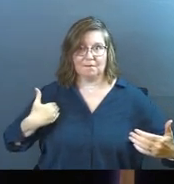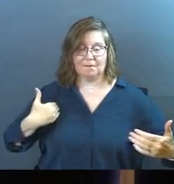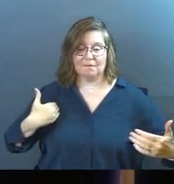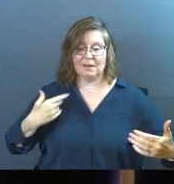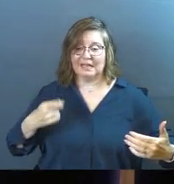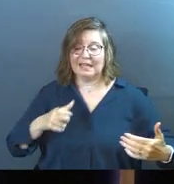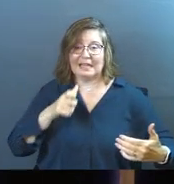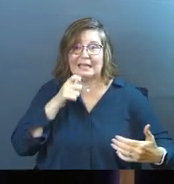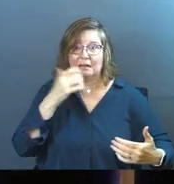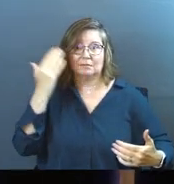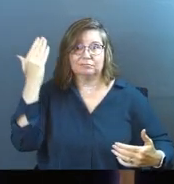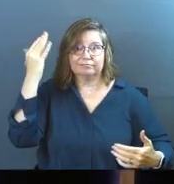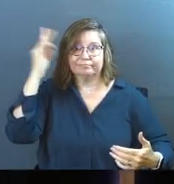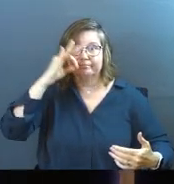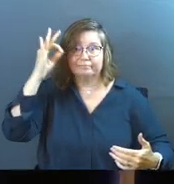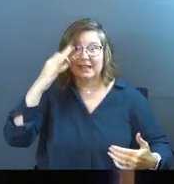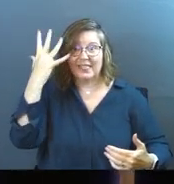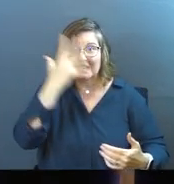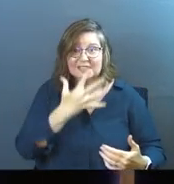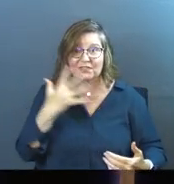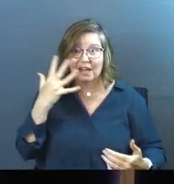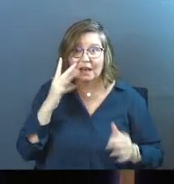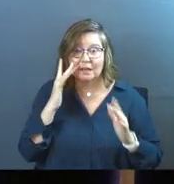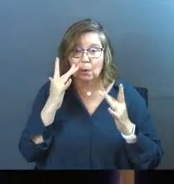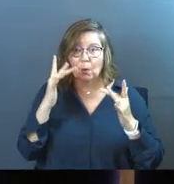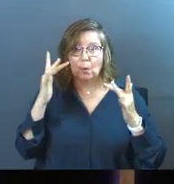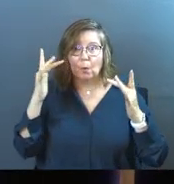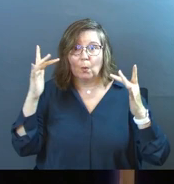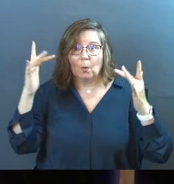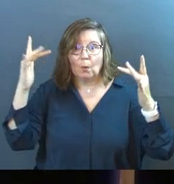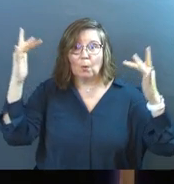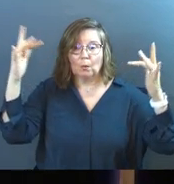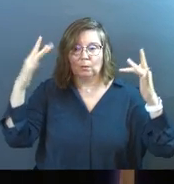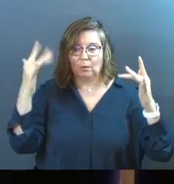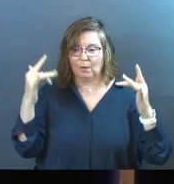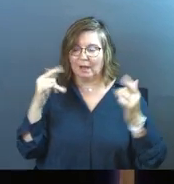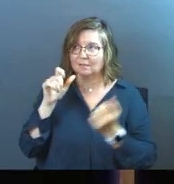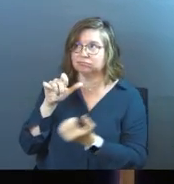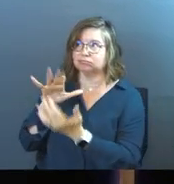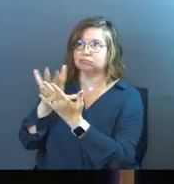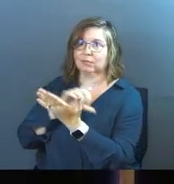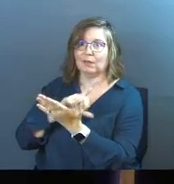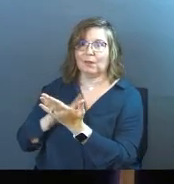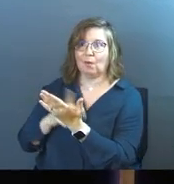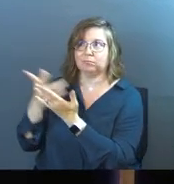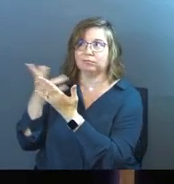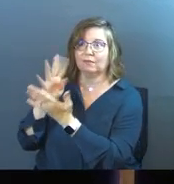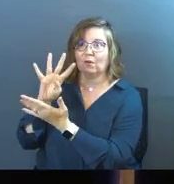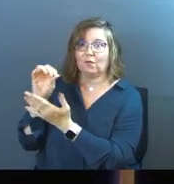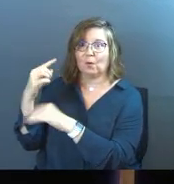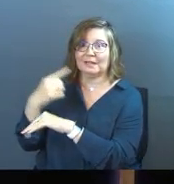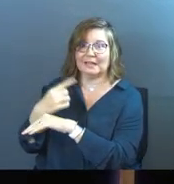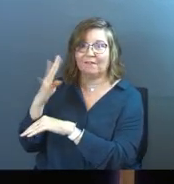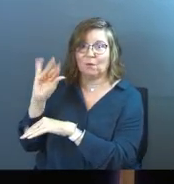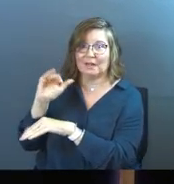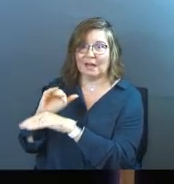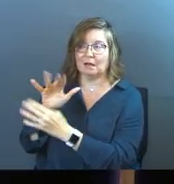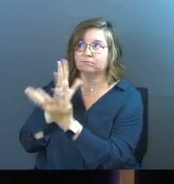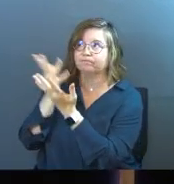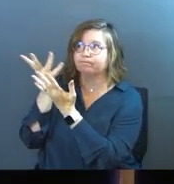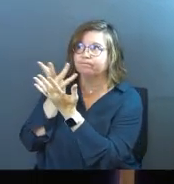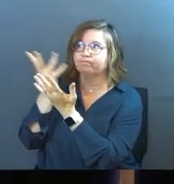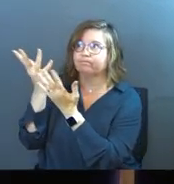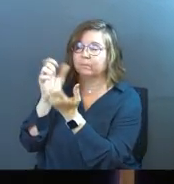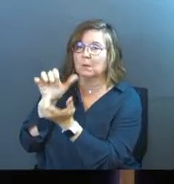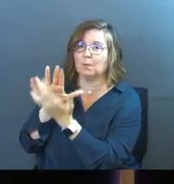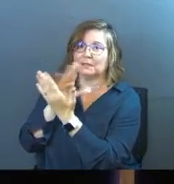He was not aware that his face was radiant because he had spoken with the Lord. He'd been up there for 40 days and 40 nights at the top of the mountain